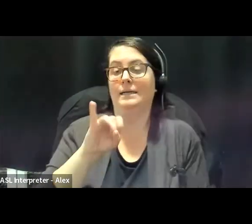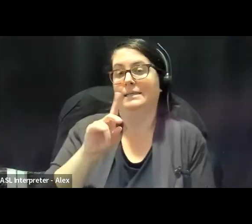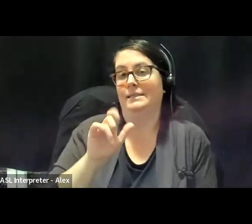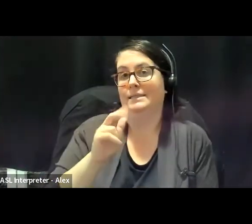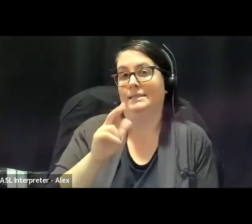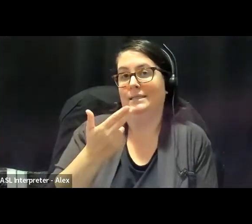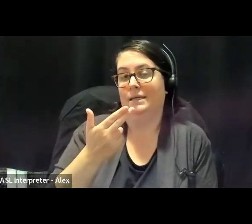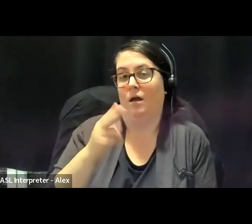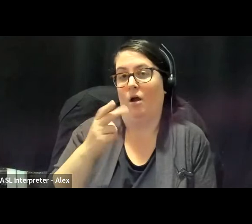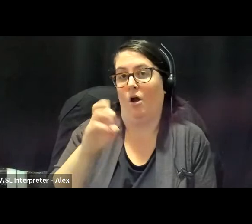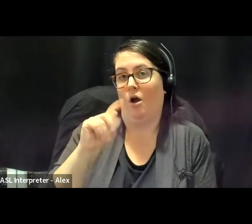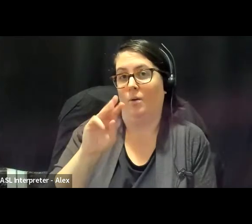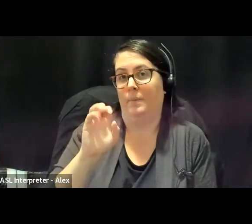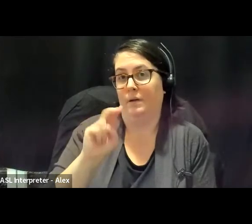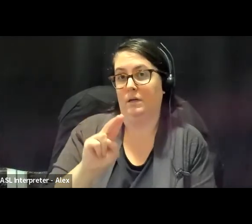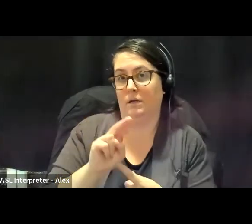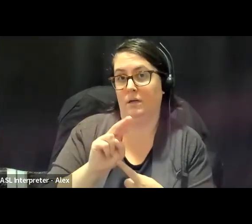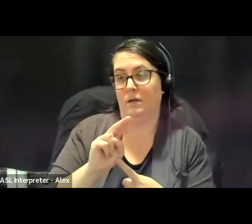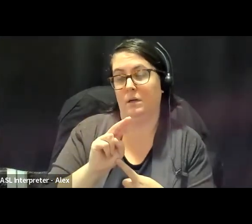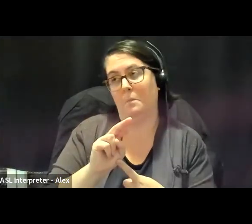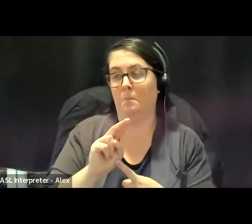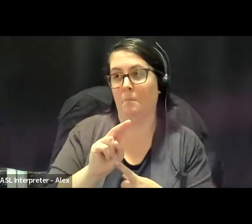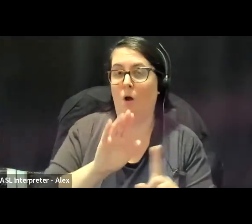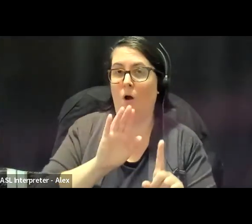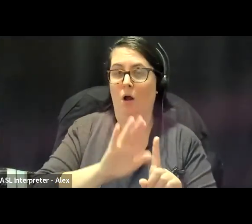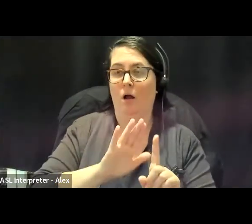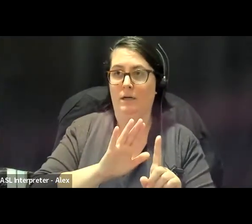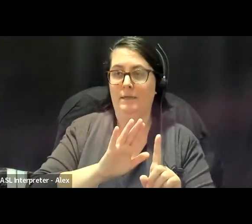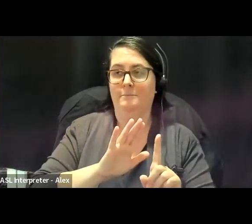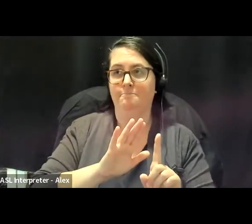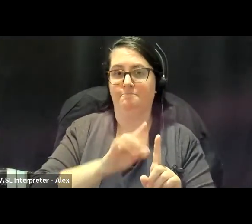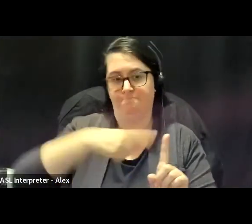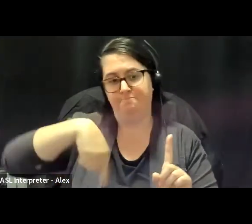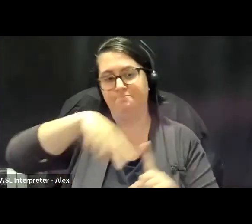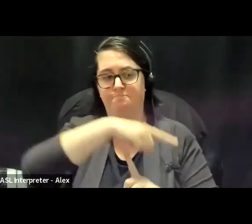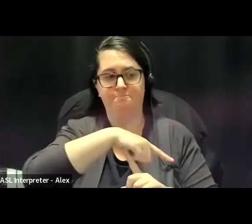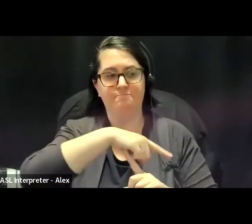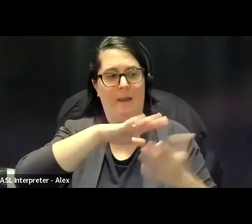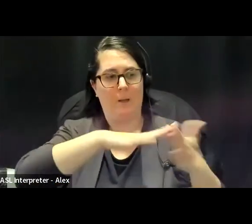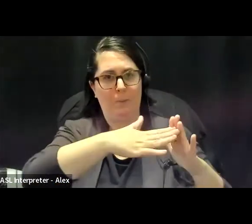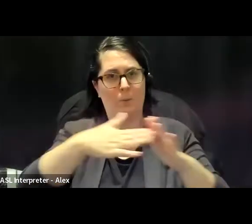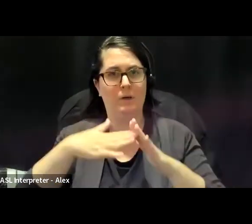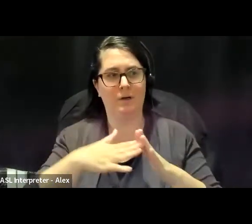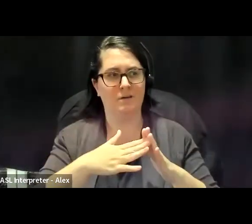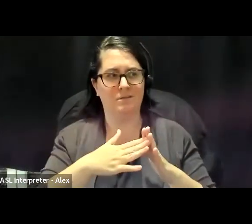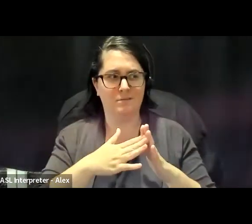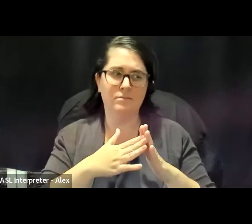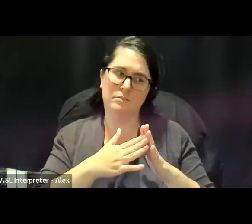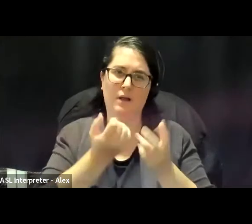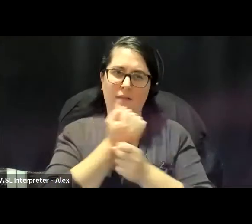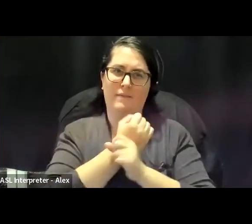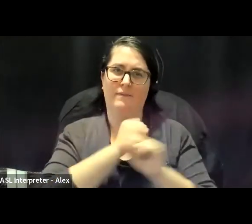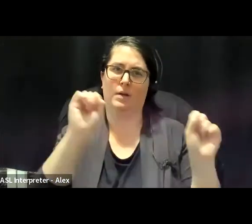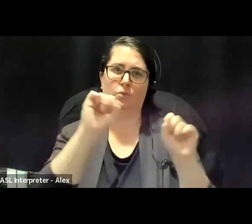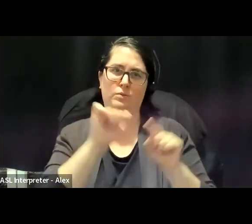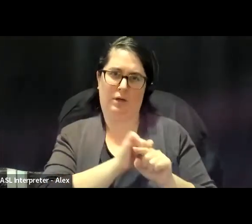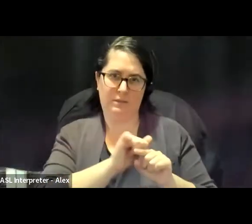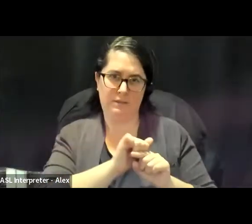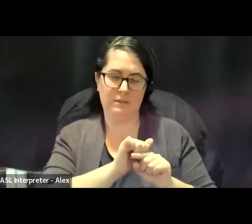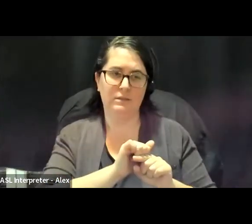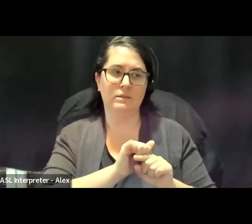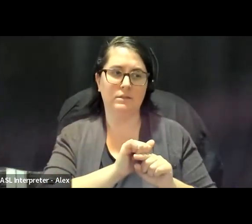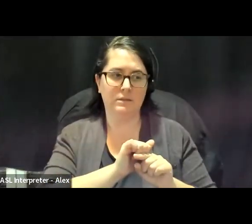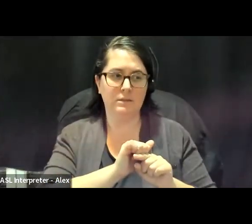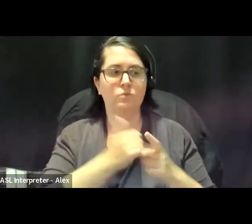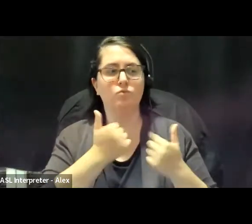argue that contrary to criminal and pathological, these communities are sites of liberation praxis, an innovative life